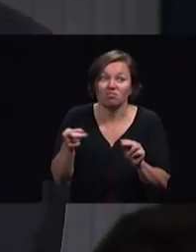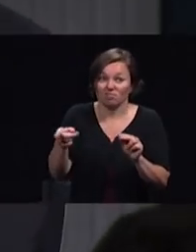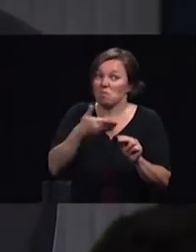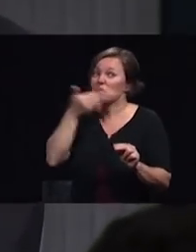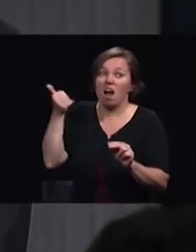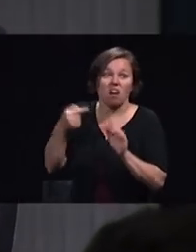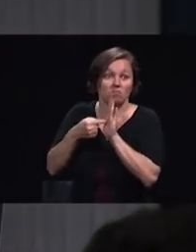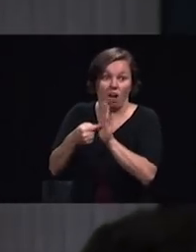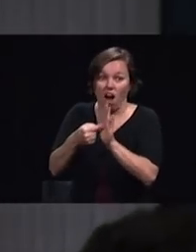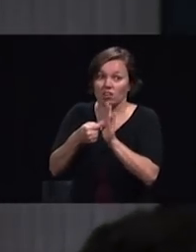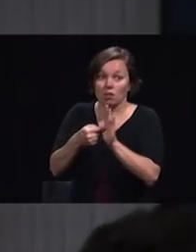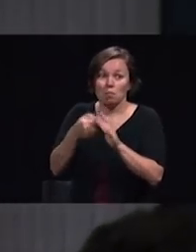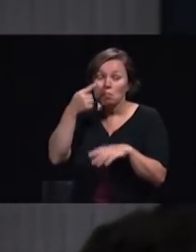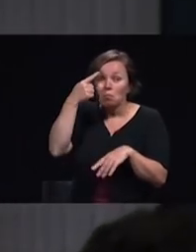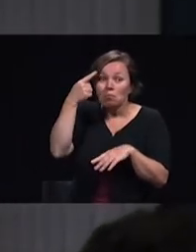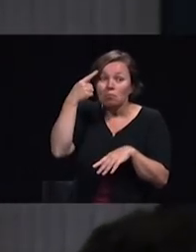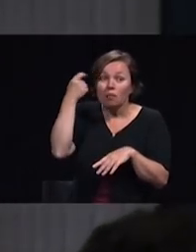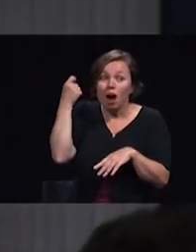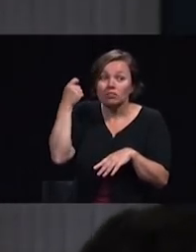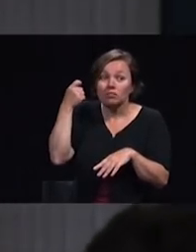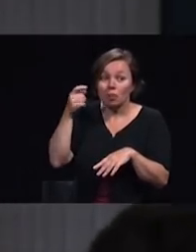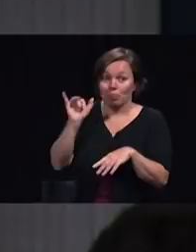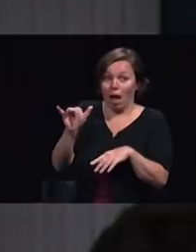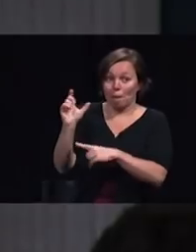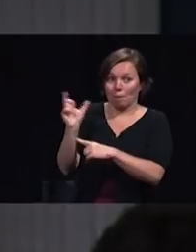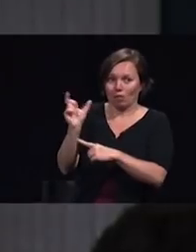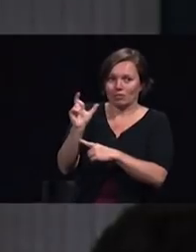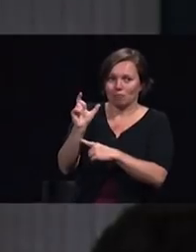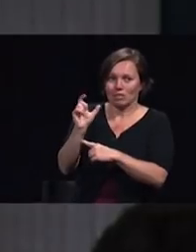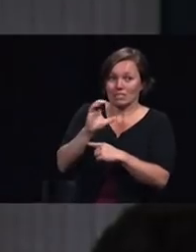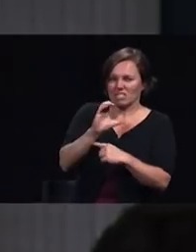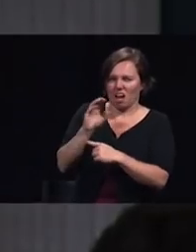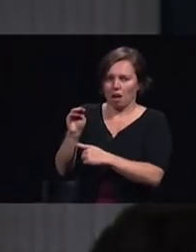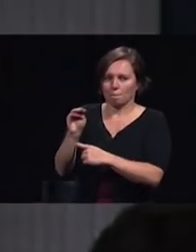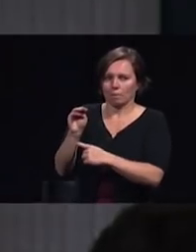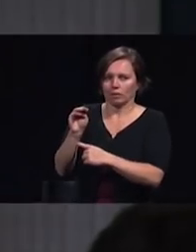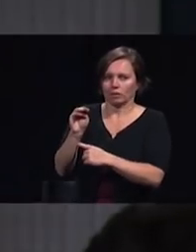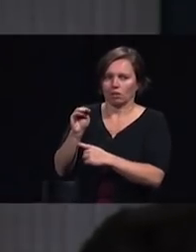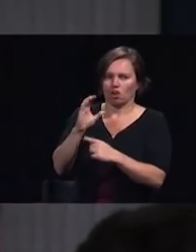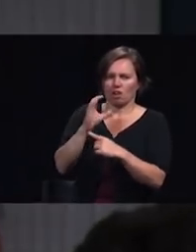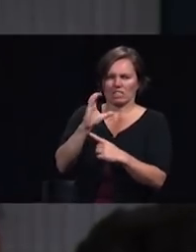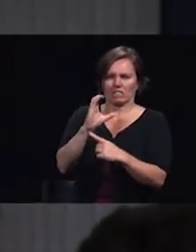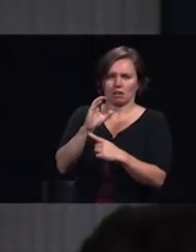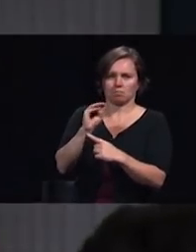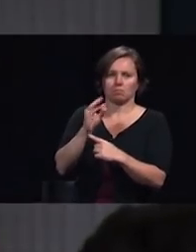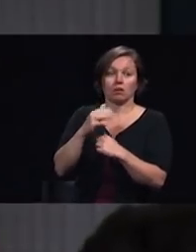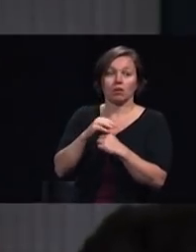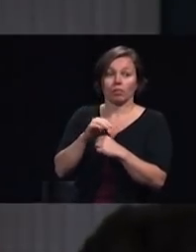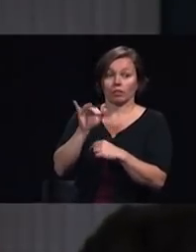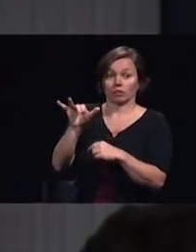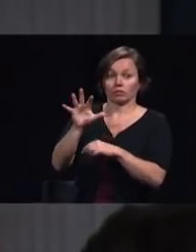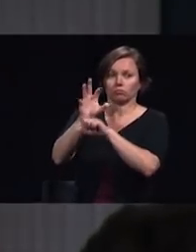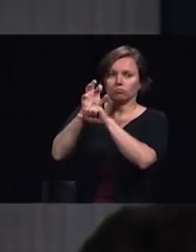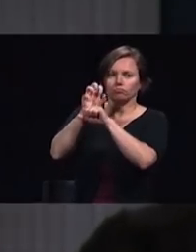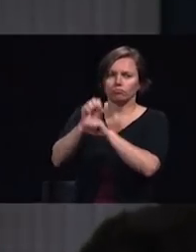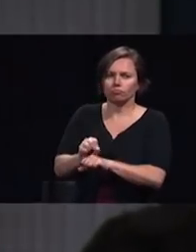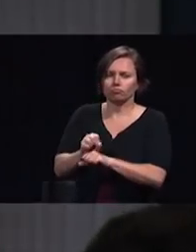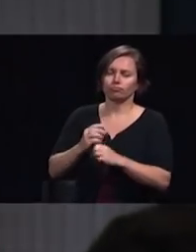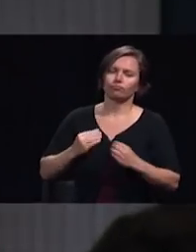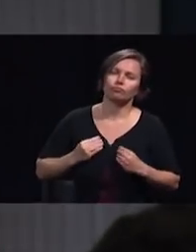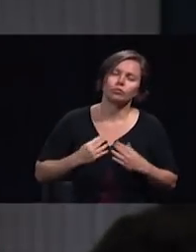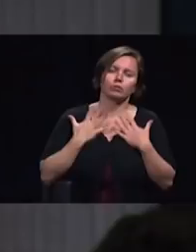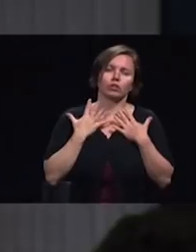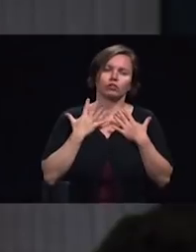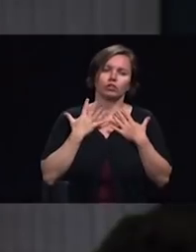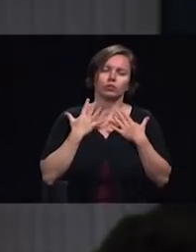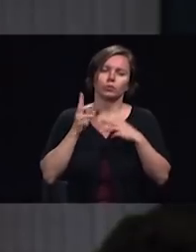this group of people called the CMC group they use the inspiration model of using